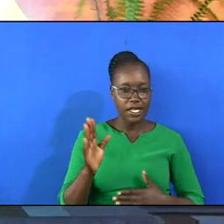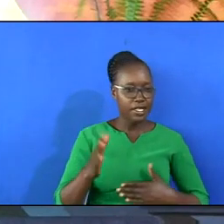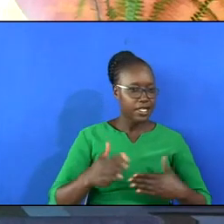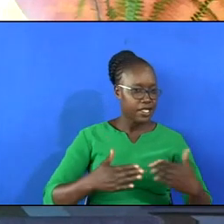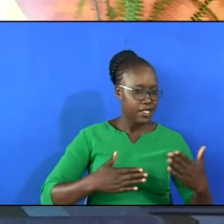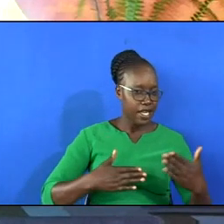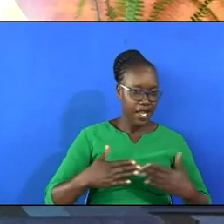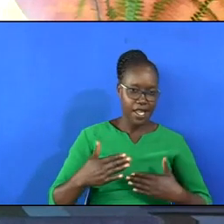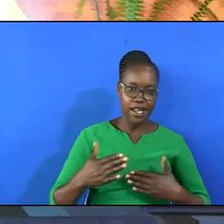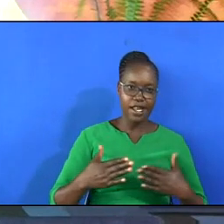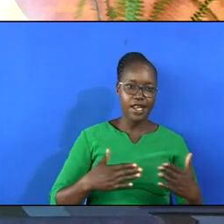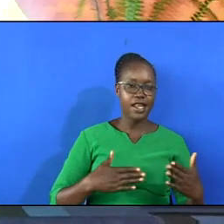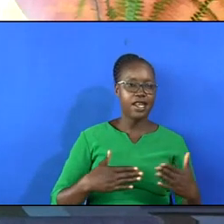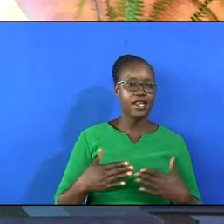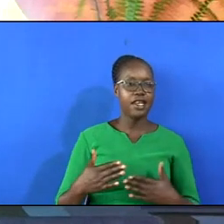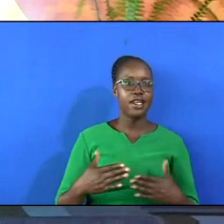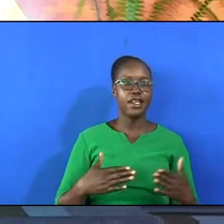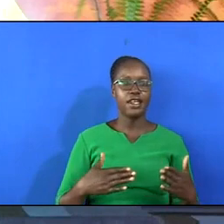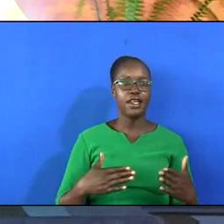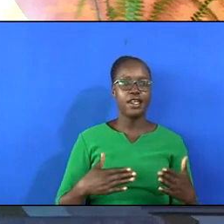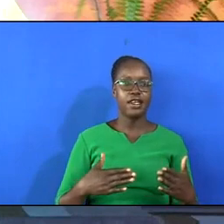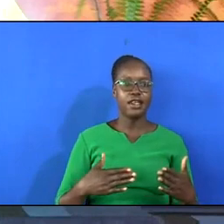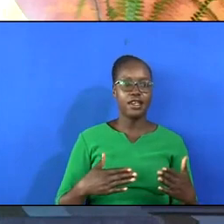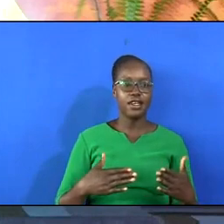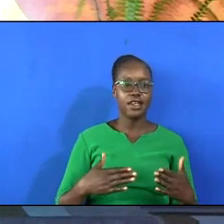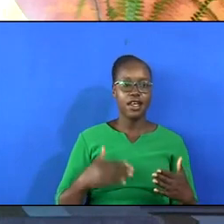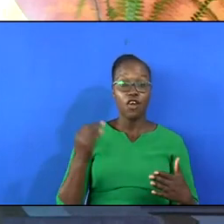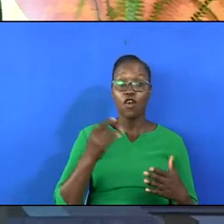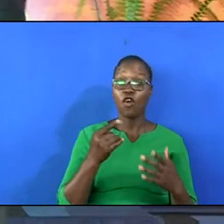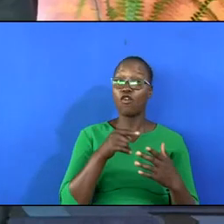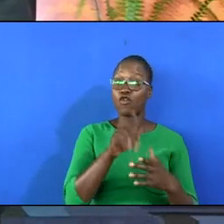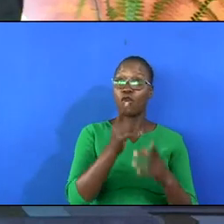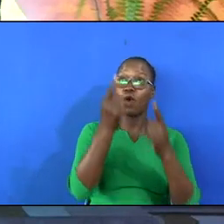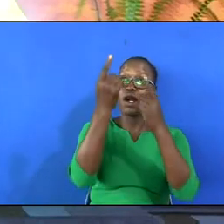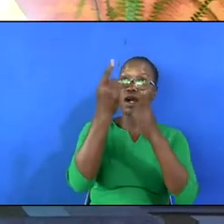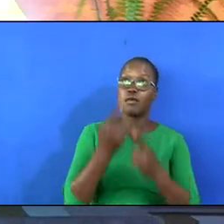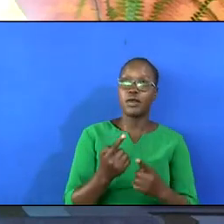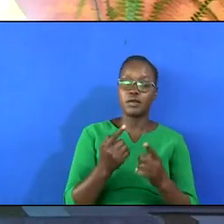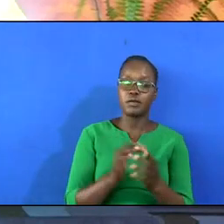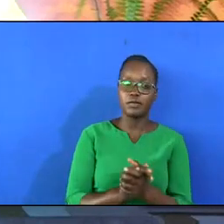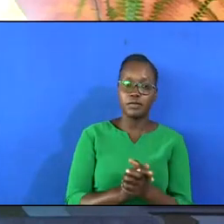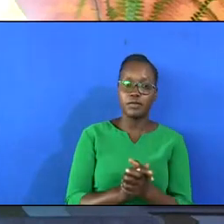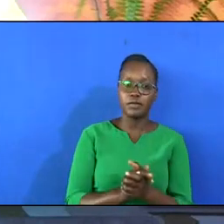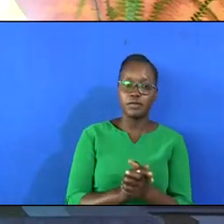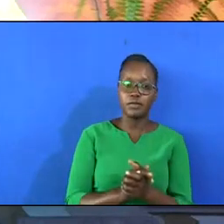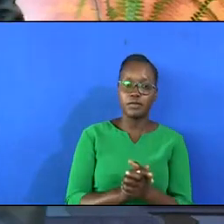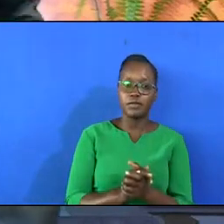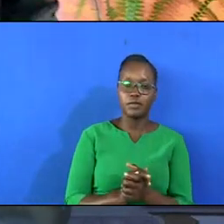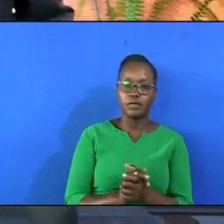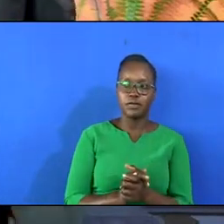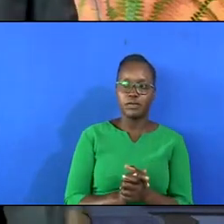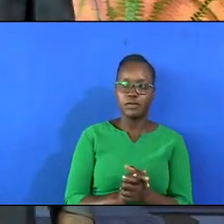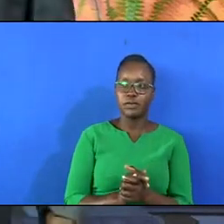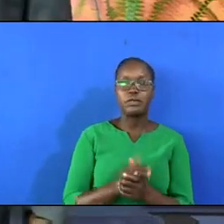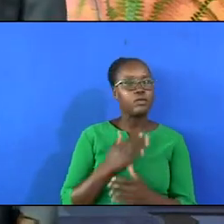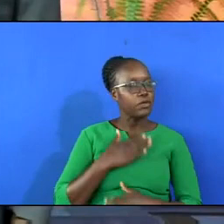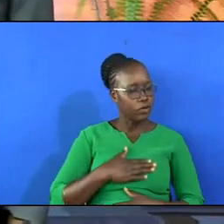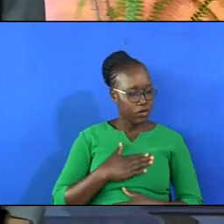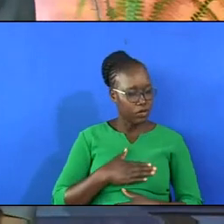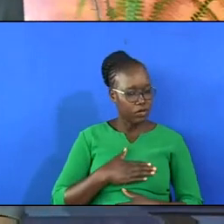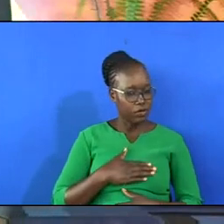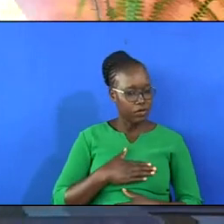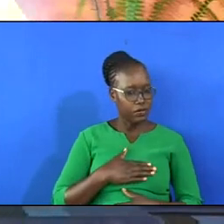the sign of your coming? That's in verse 3. Please